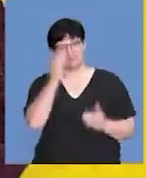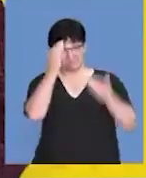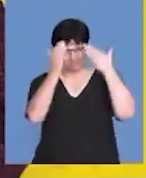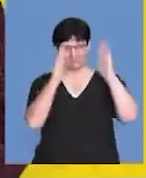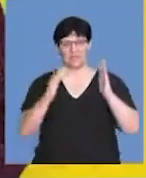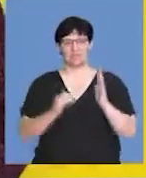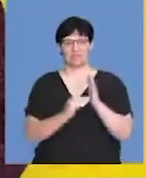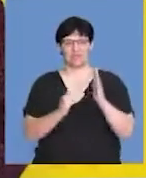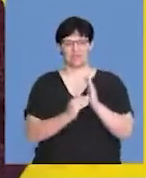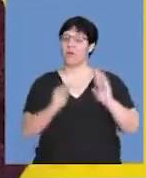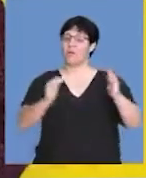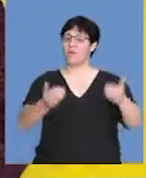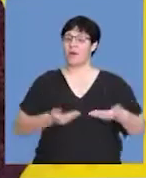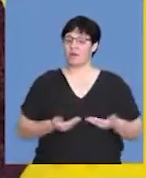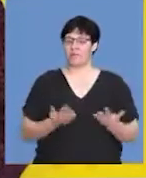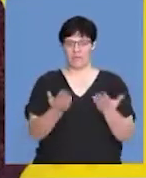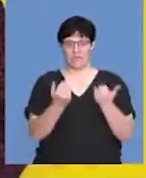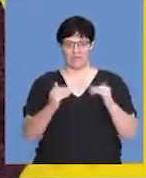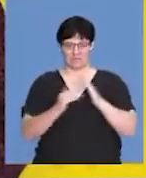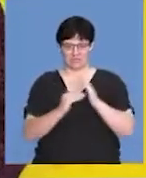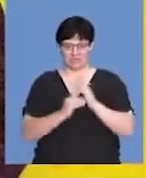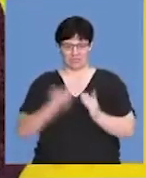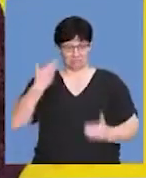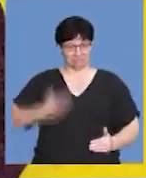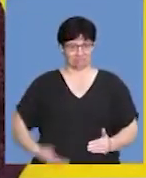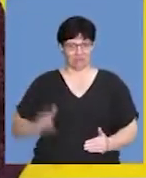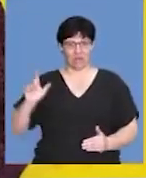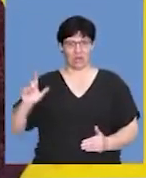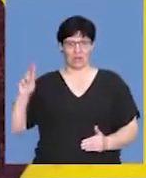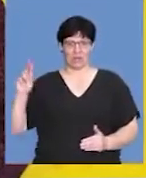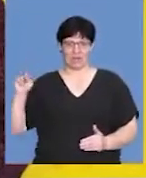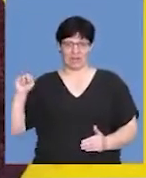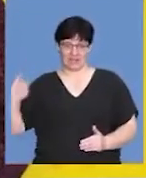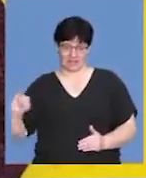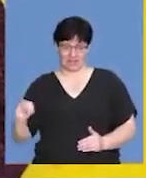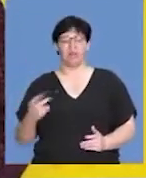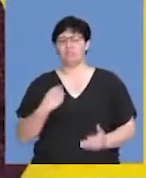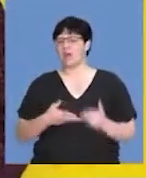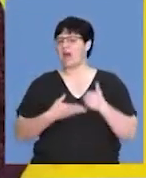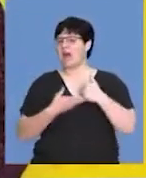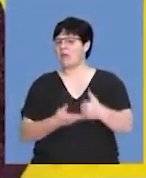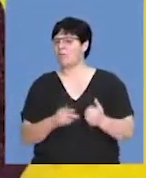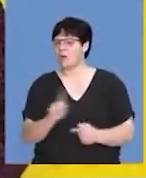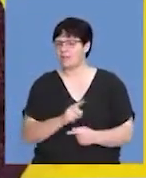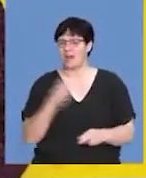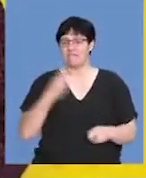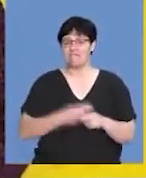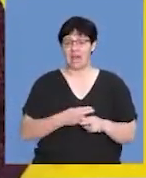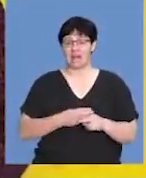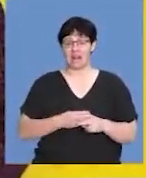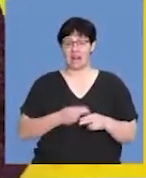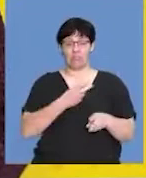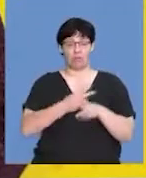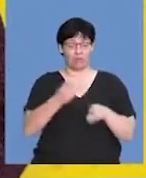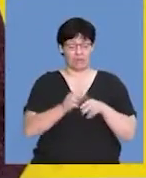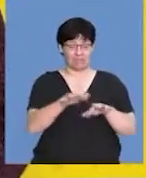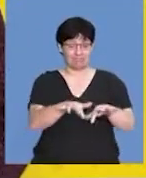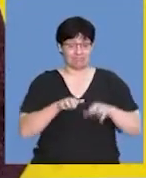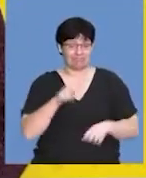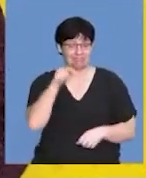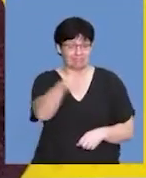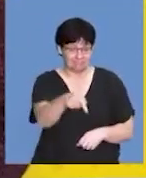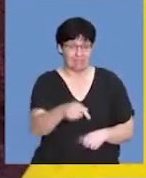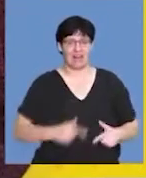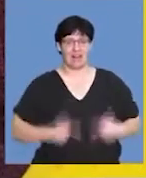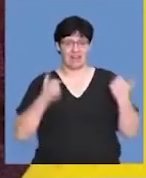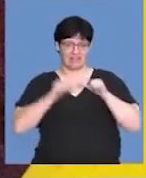Hello Matrix and welcome to Wozmatrix. My name is Luni and today we're assisting you with your final exam prep for Life Sciences.